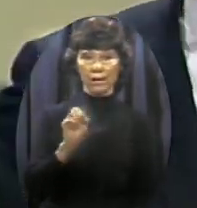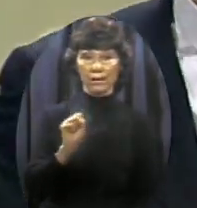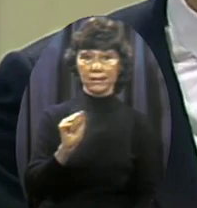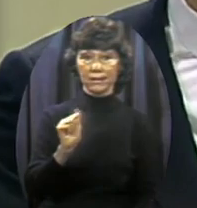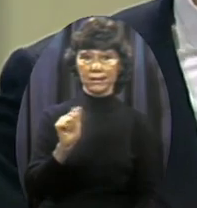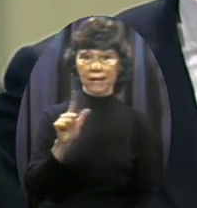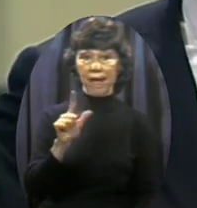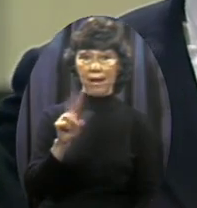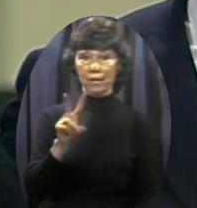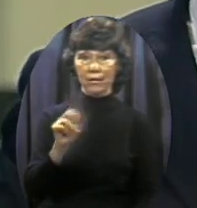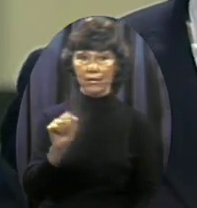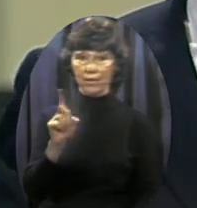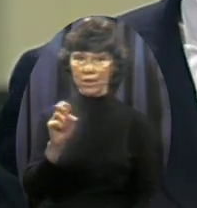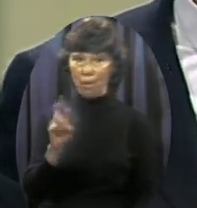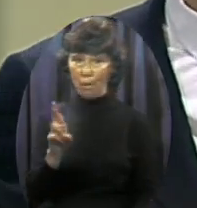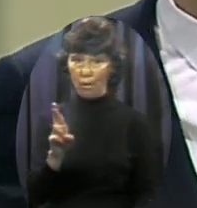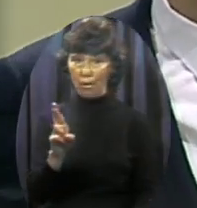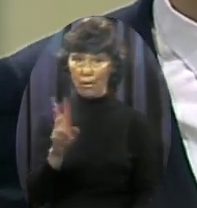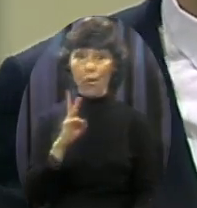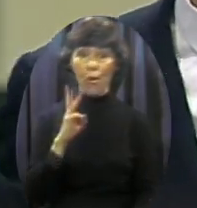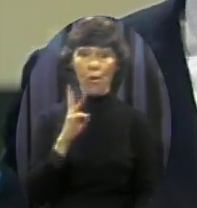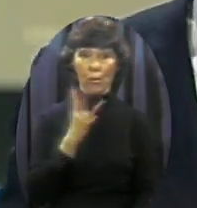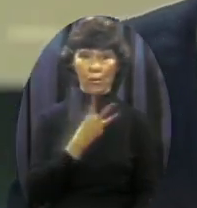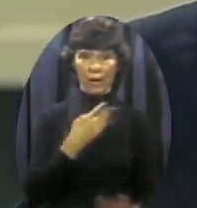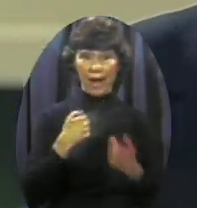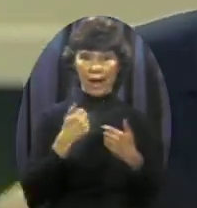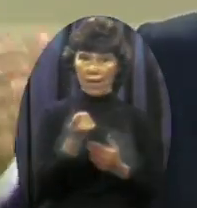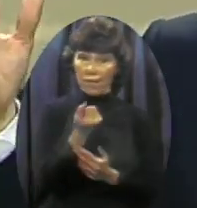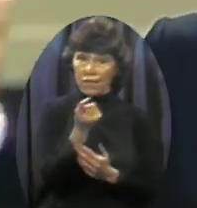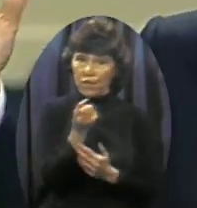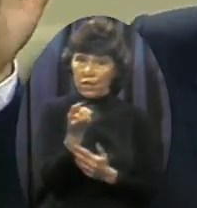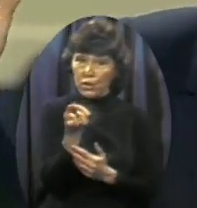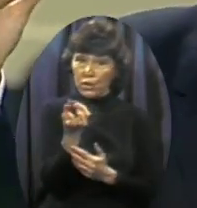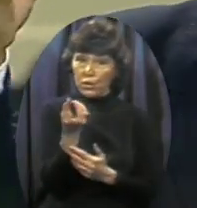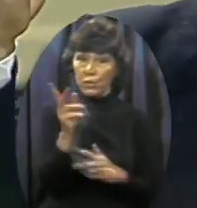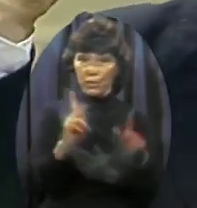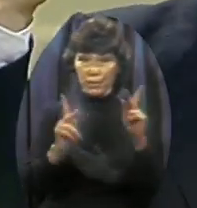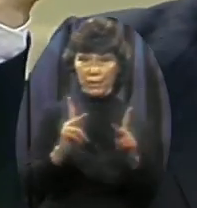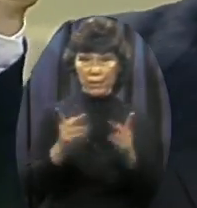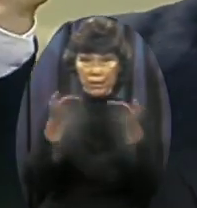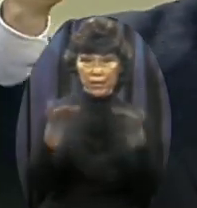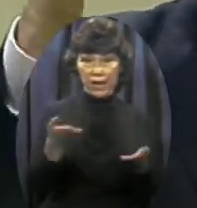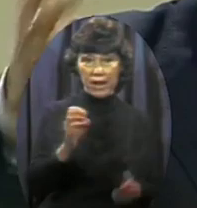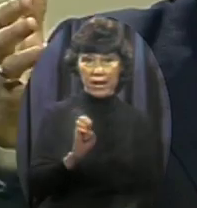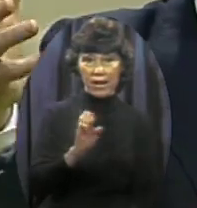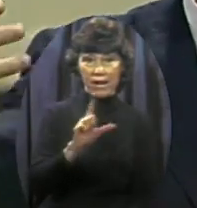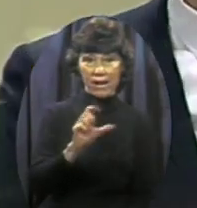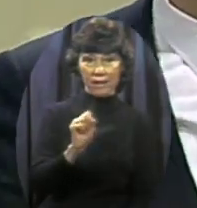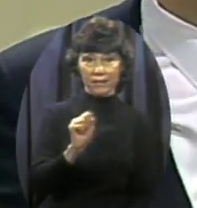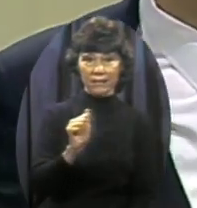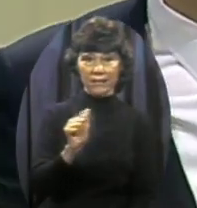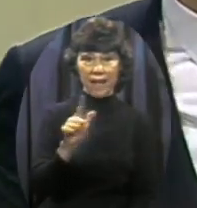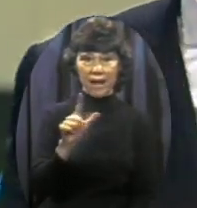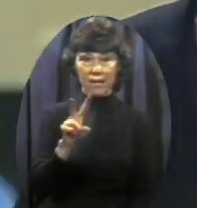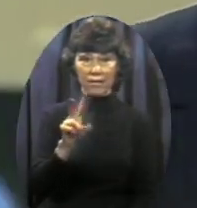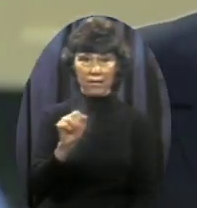We've got just a handful of people down there And we're trying to get some money The President's trying to get finances to help